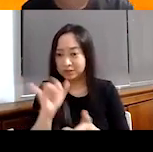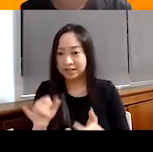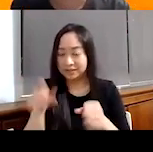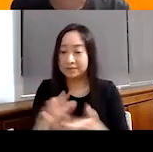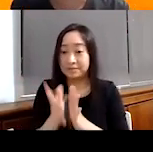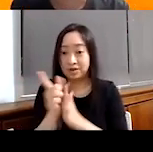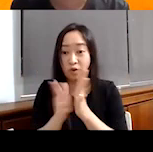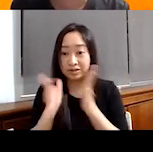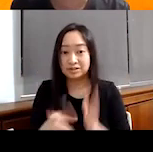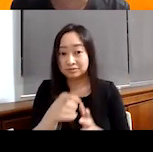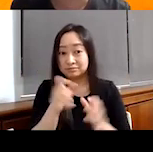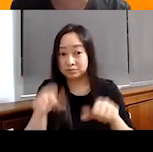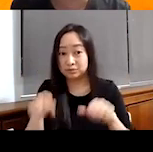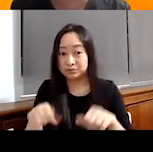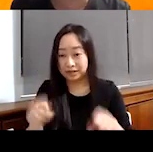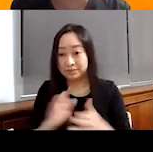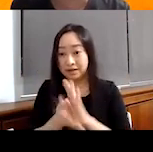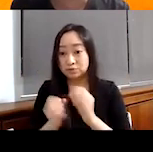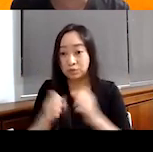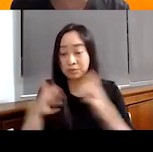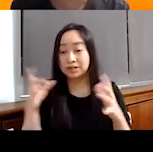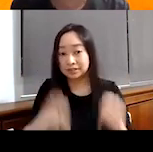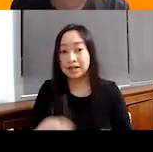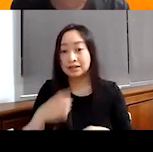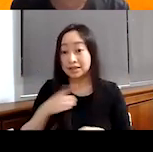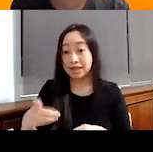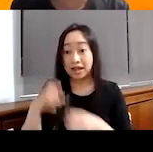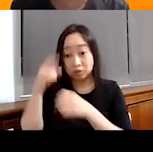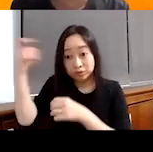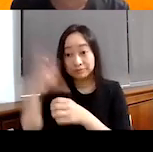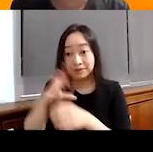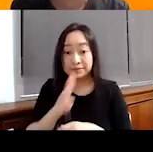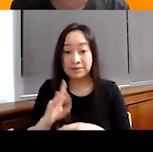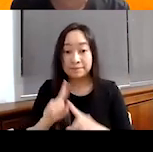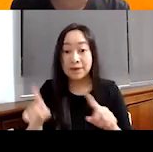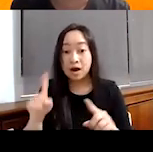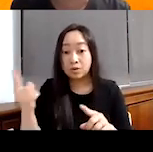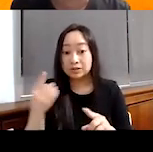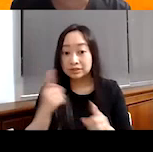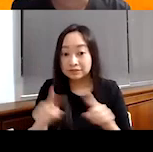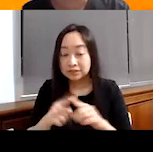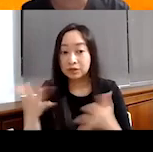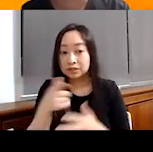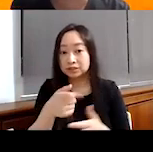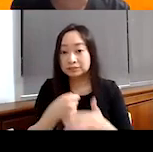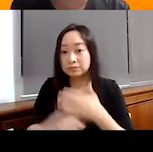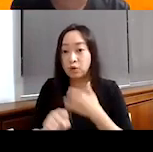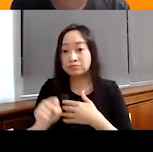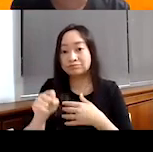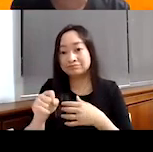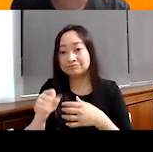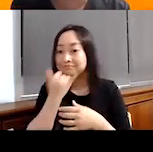much right that, uh, that she can dare to dream and be. And the only difference is that she's born where she is born.